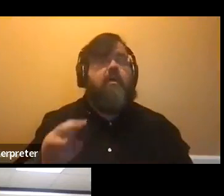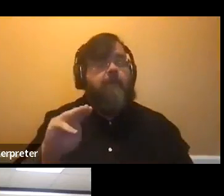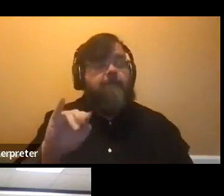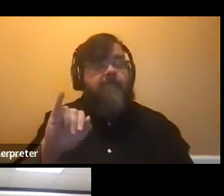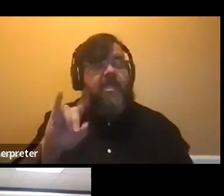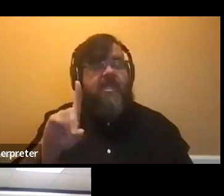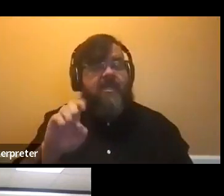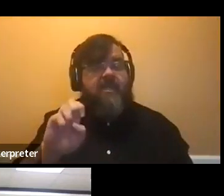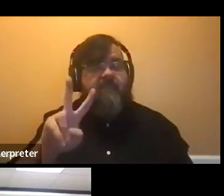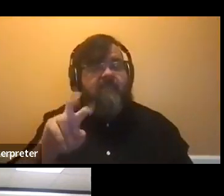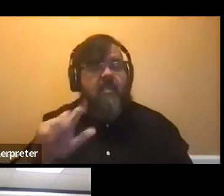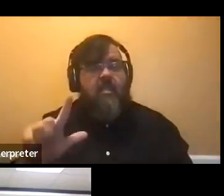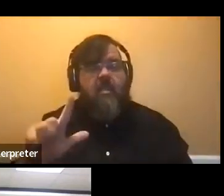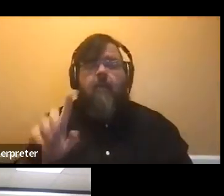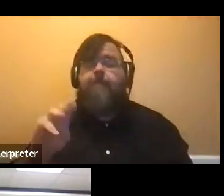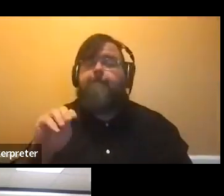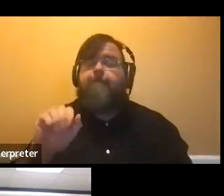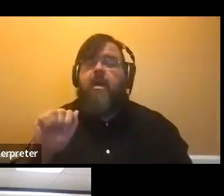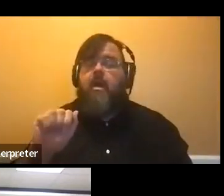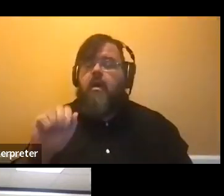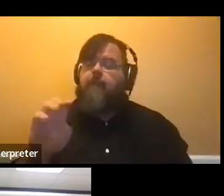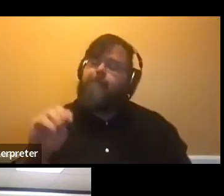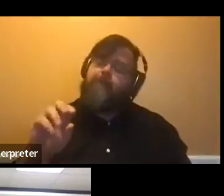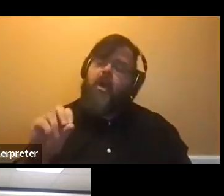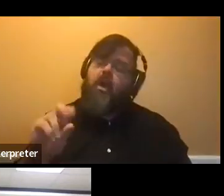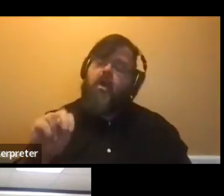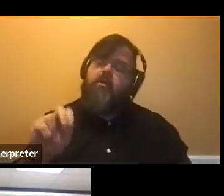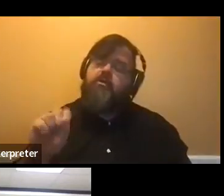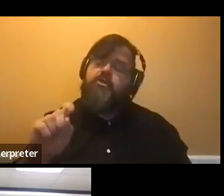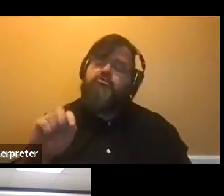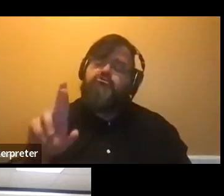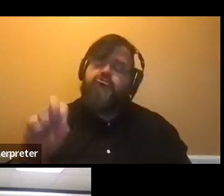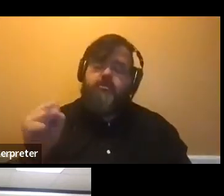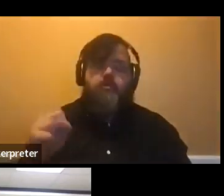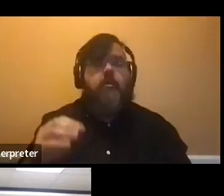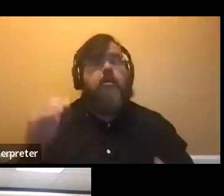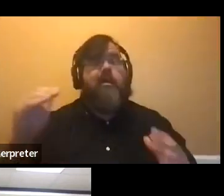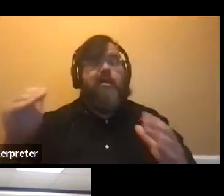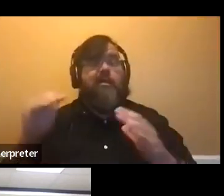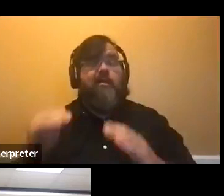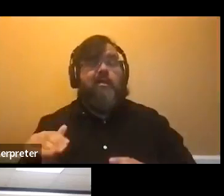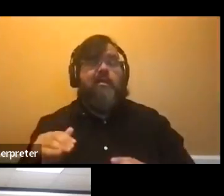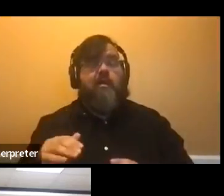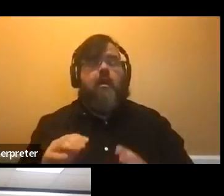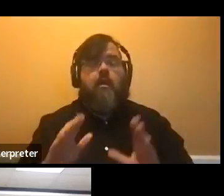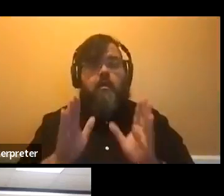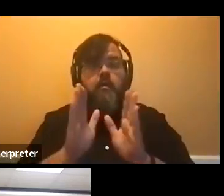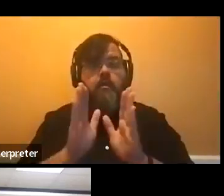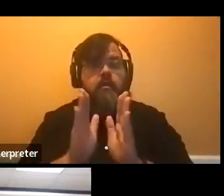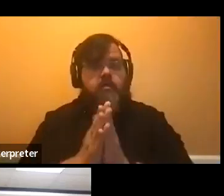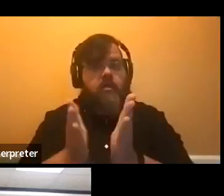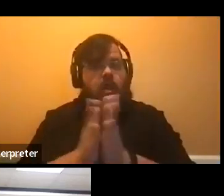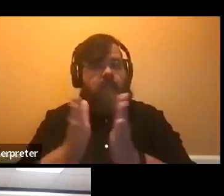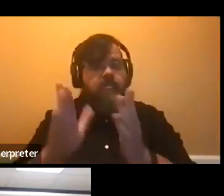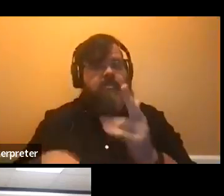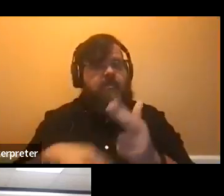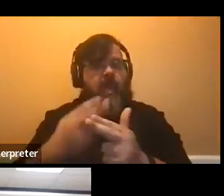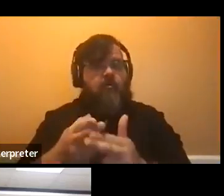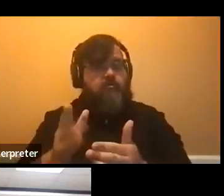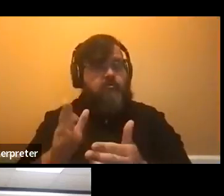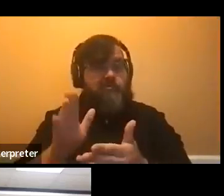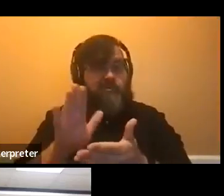another one called College Core, which will look at novels about the campus experience.